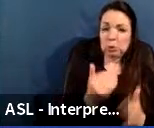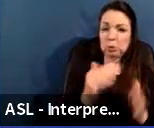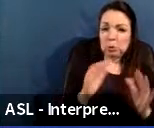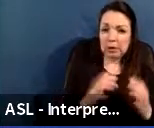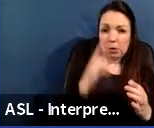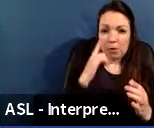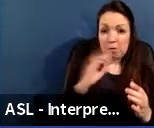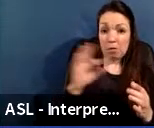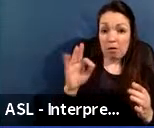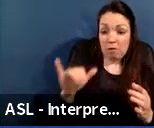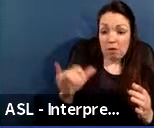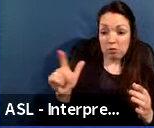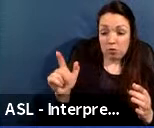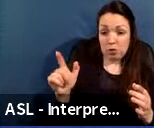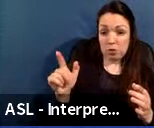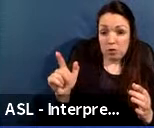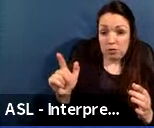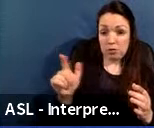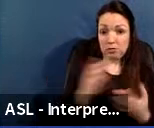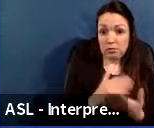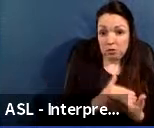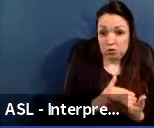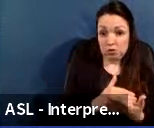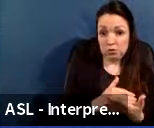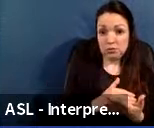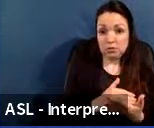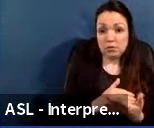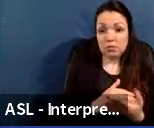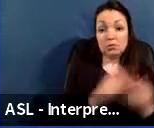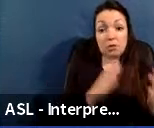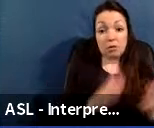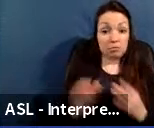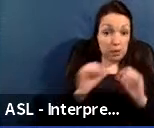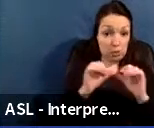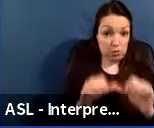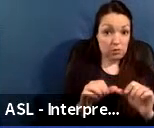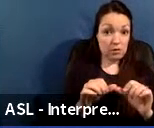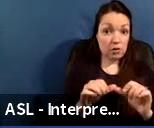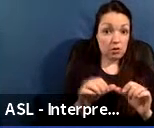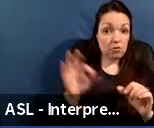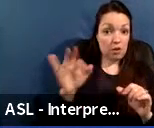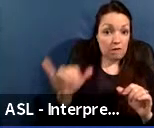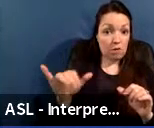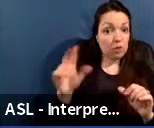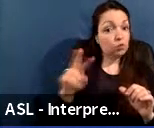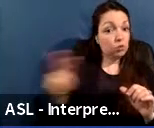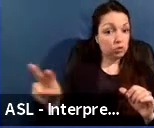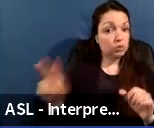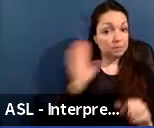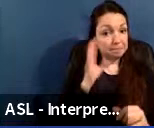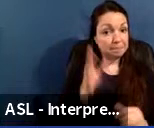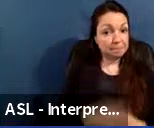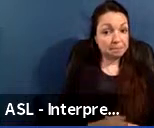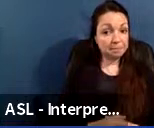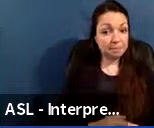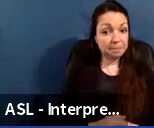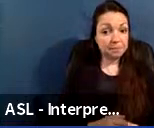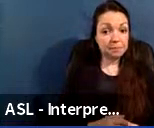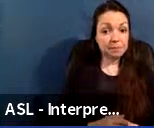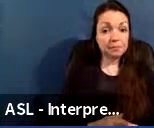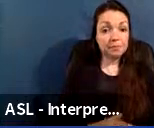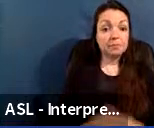FY21 budget, and we plan to continue it in the FY22 budget. Currently,